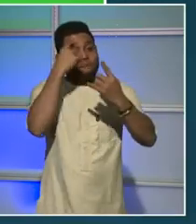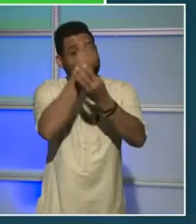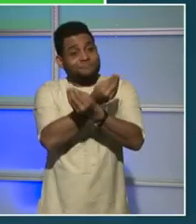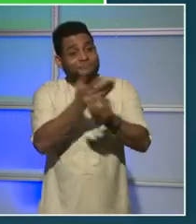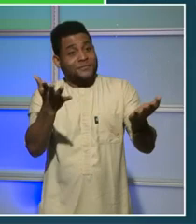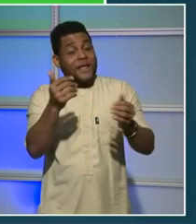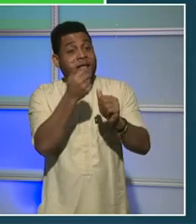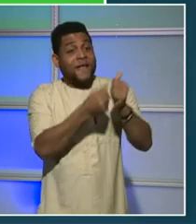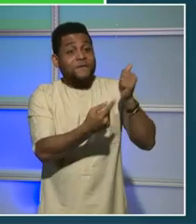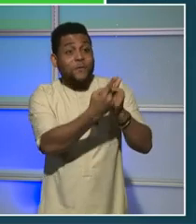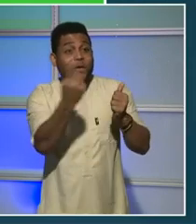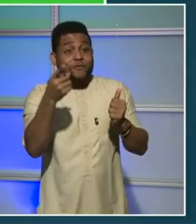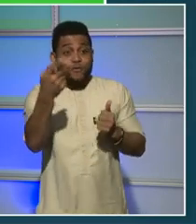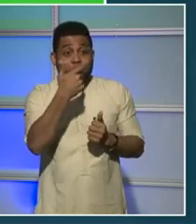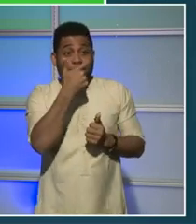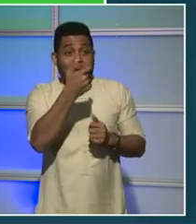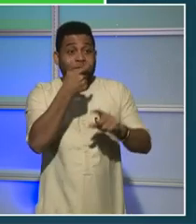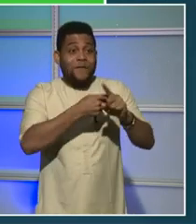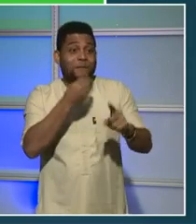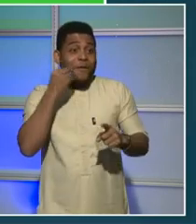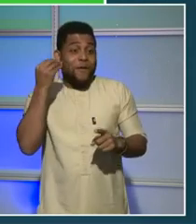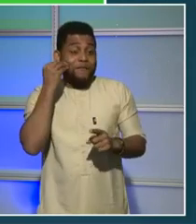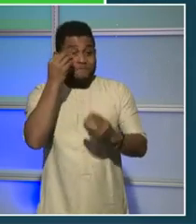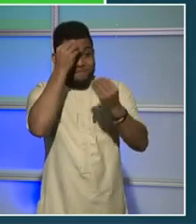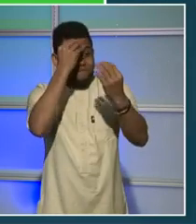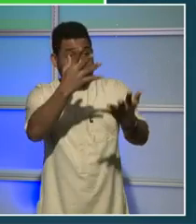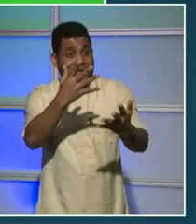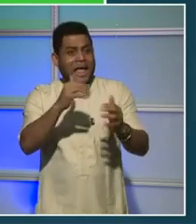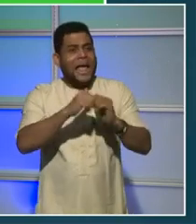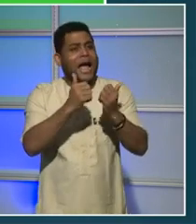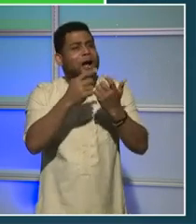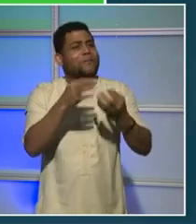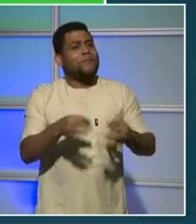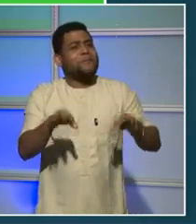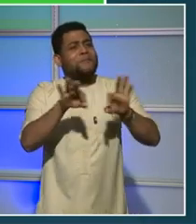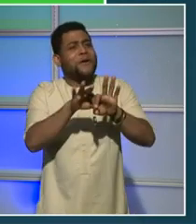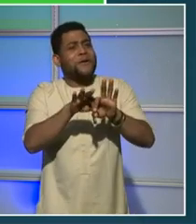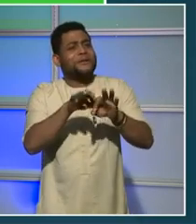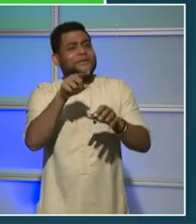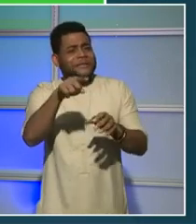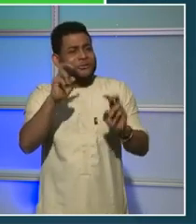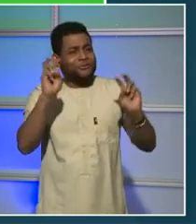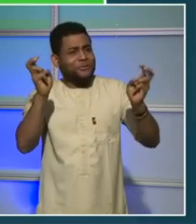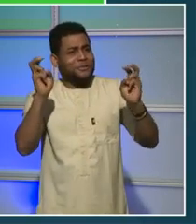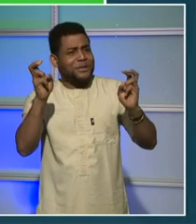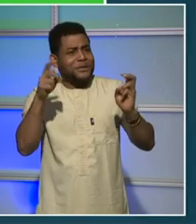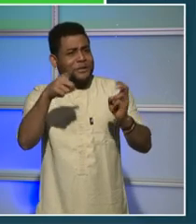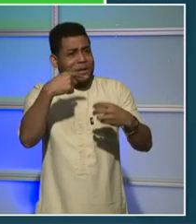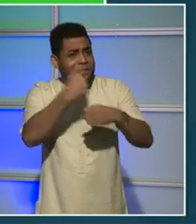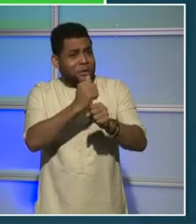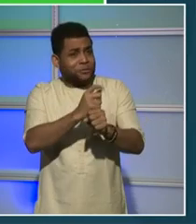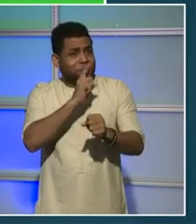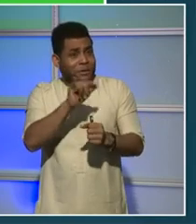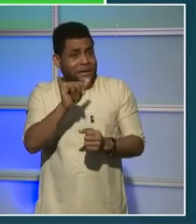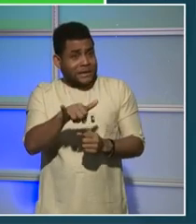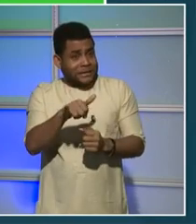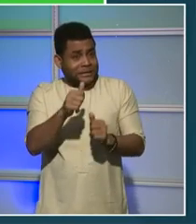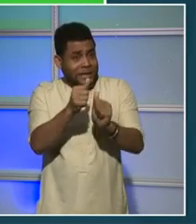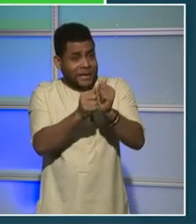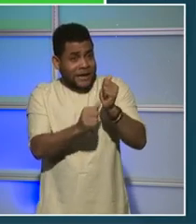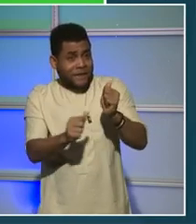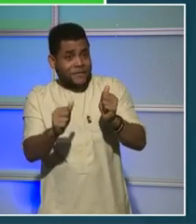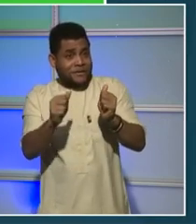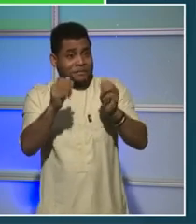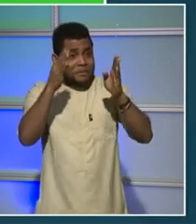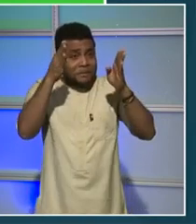important that is to you, how important that is to the stability of your family, and making sure that everybody has a pathway to the middle class. So tonight,